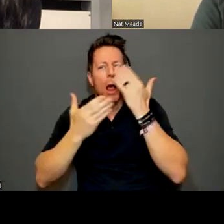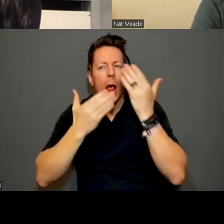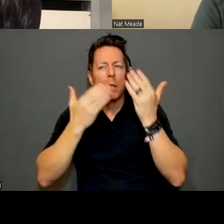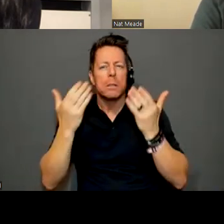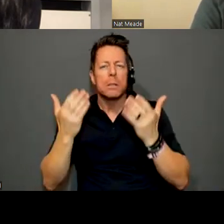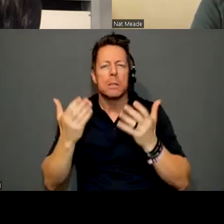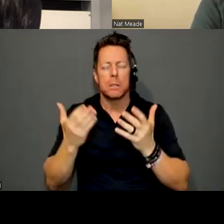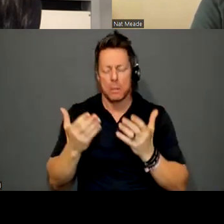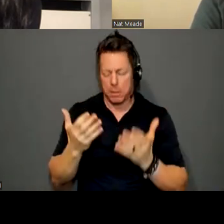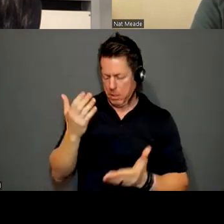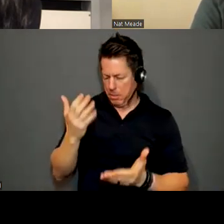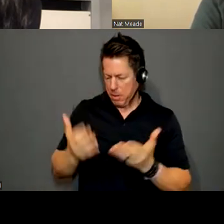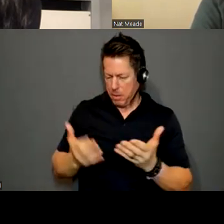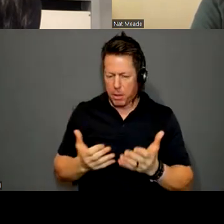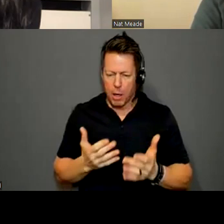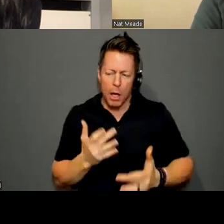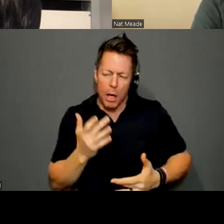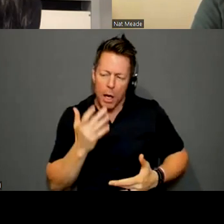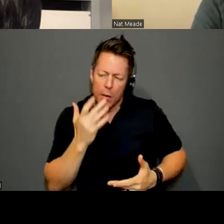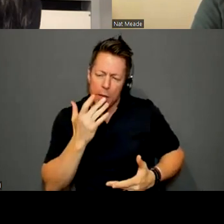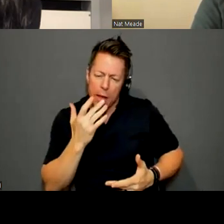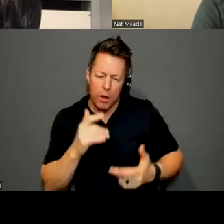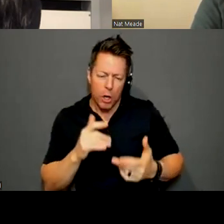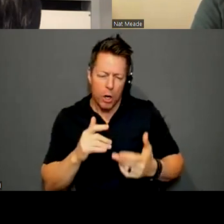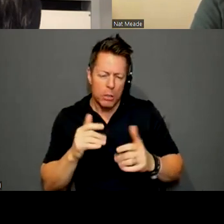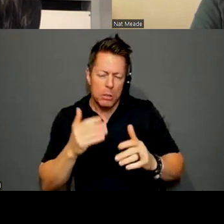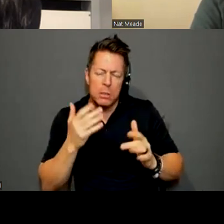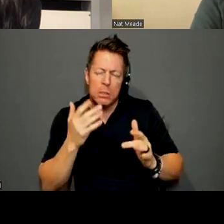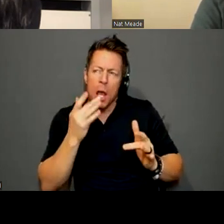Maybe there was a certain flavor or a food that you ate while you were here.